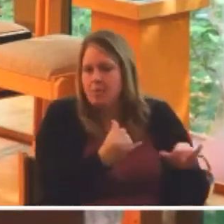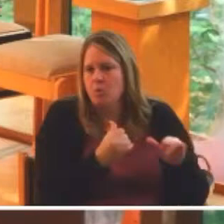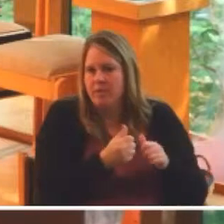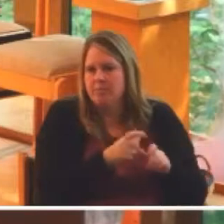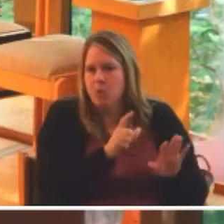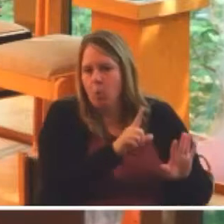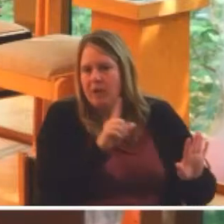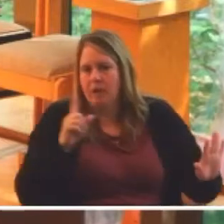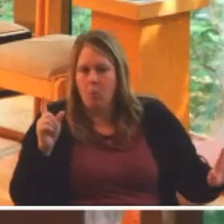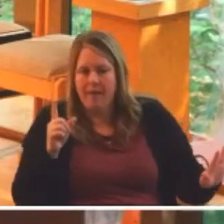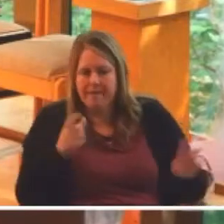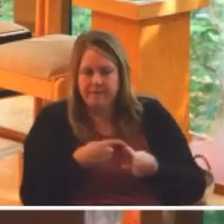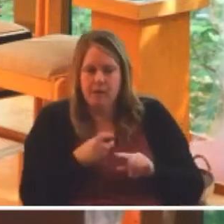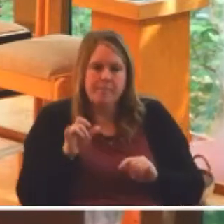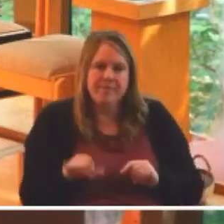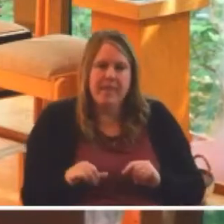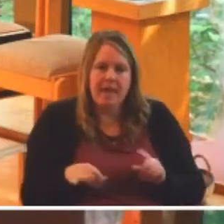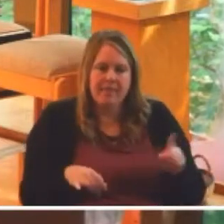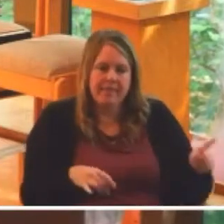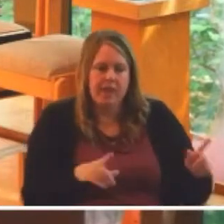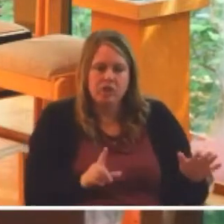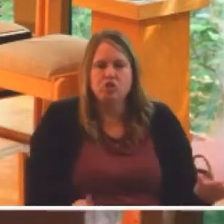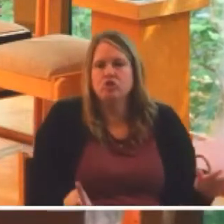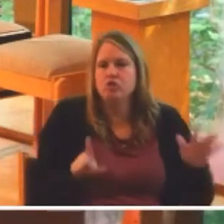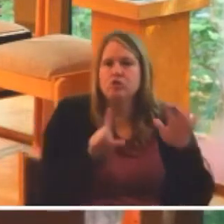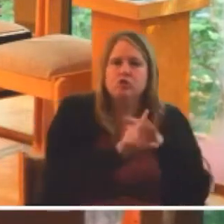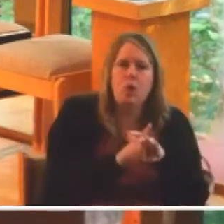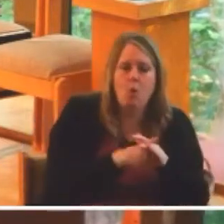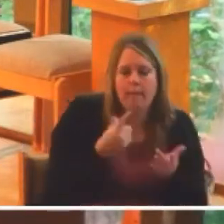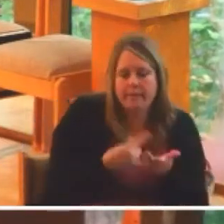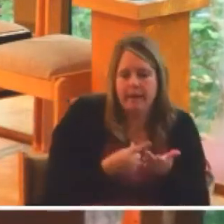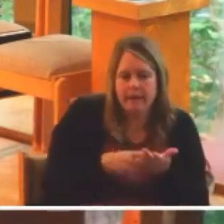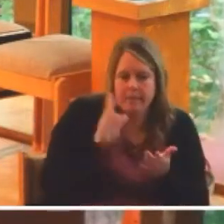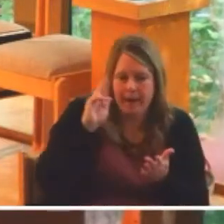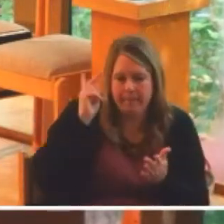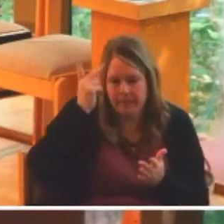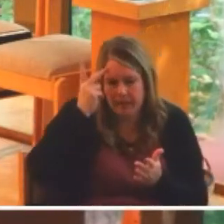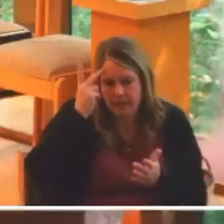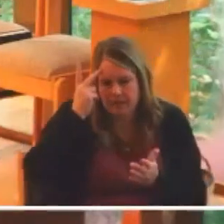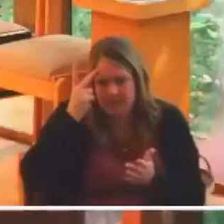all of that, and then just sort of show up and talk about politics, but leave out theology.